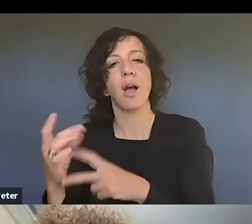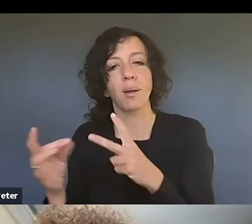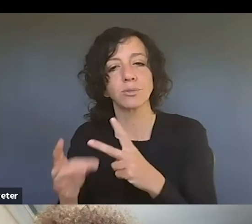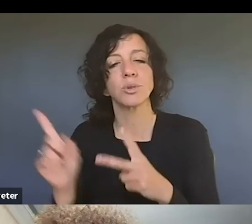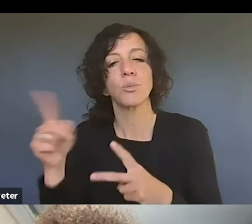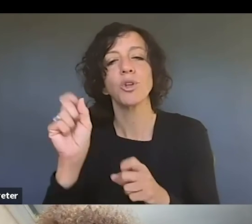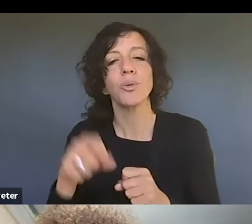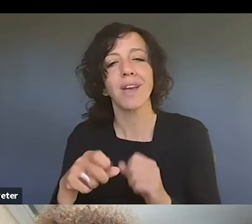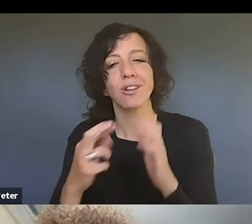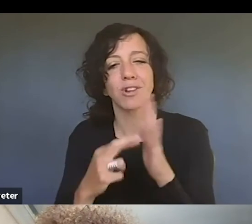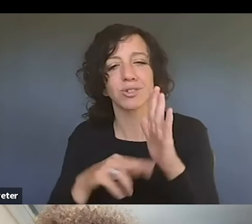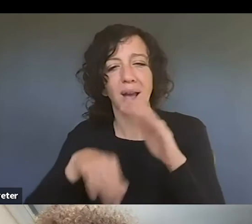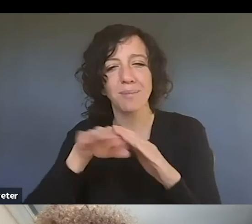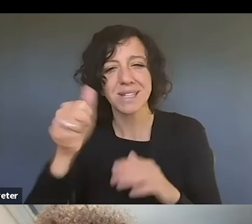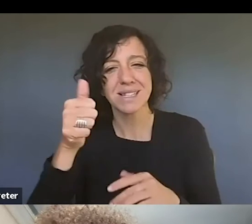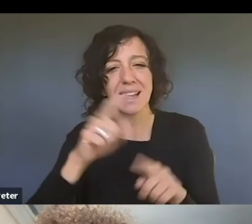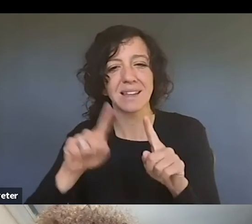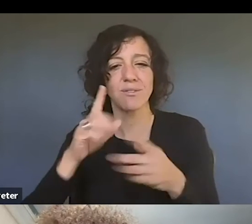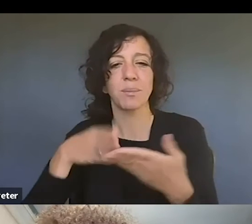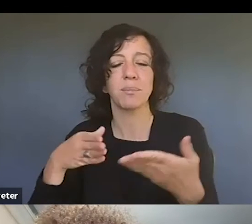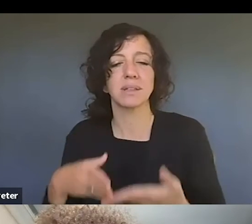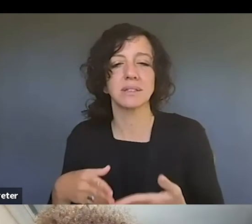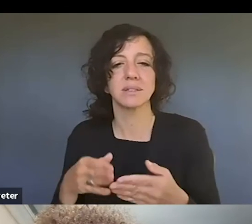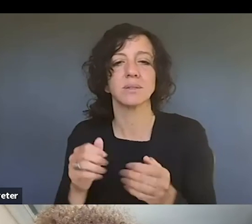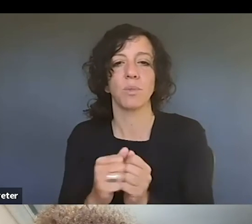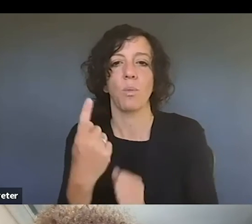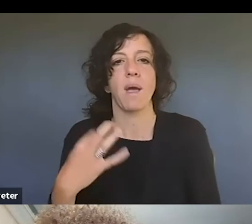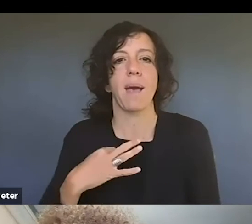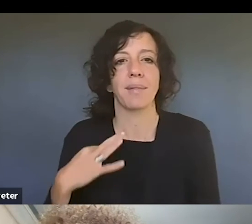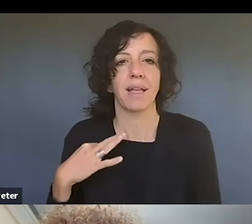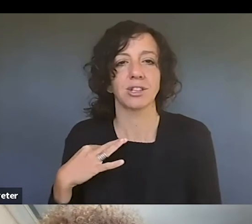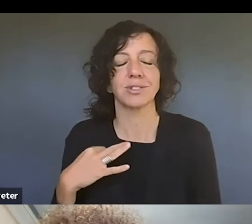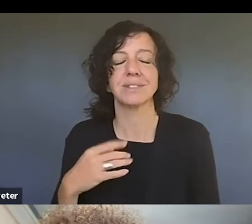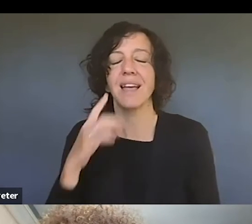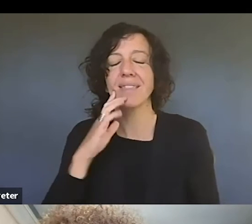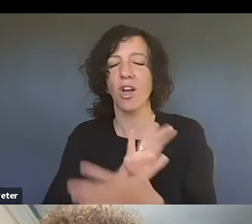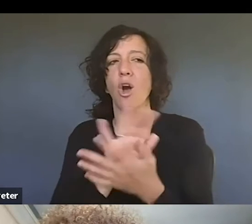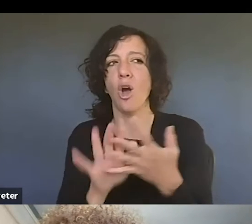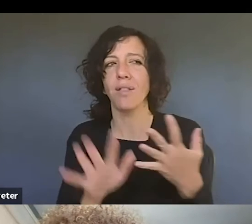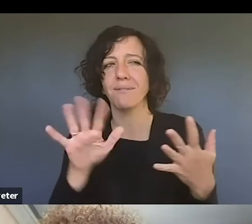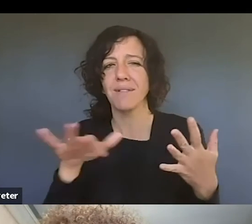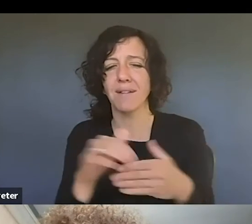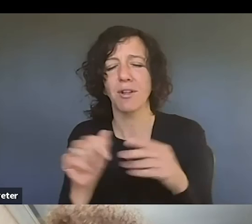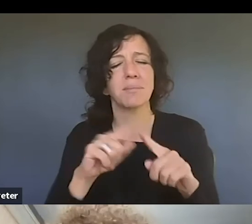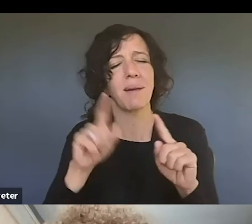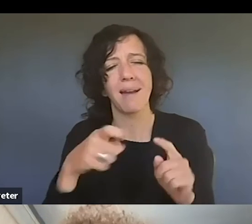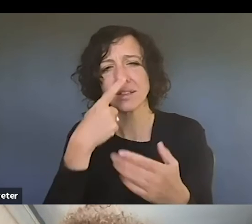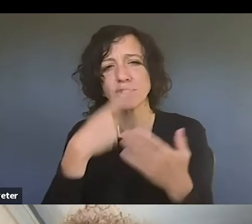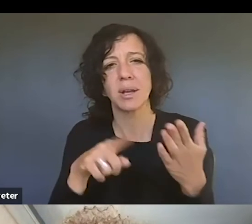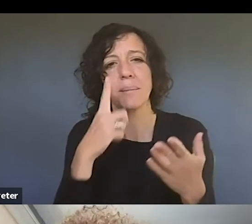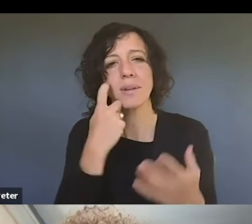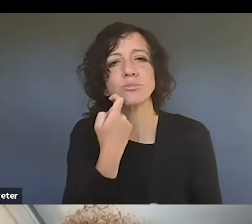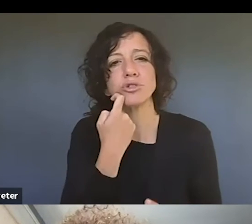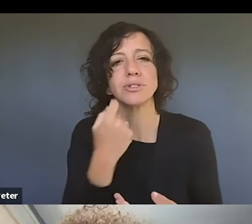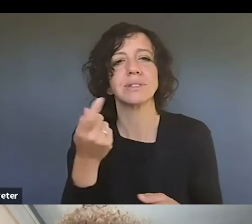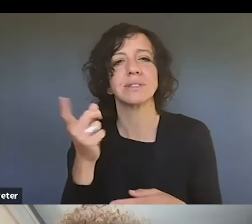application. And those will all still be for that same, um, fee. I would have to double check the fees because we actually just, um, had